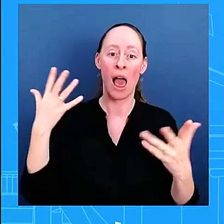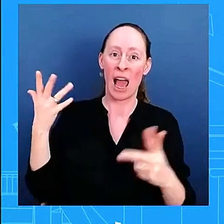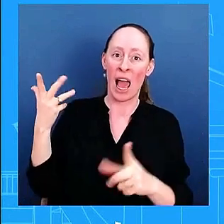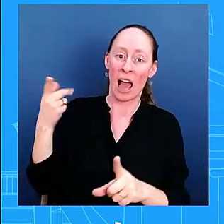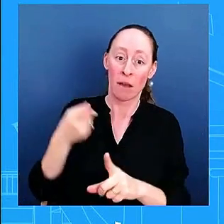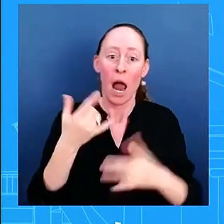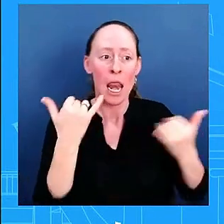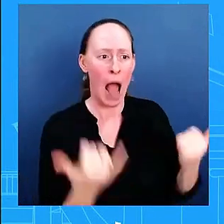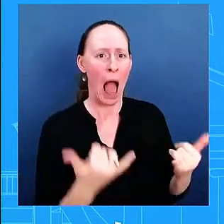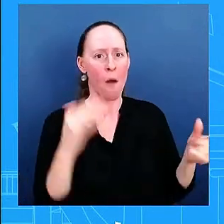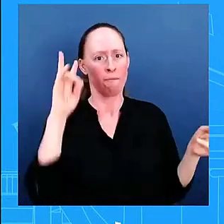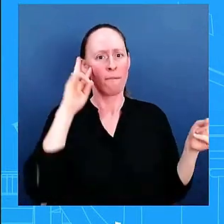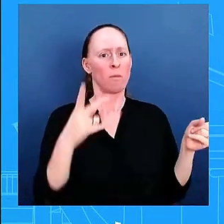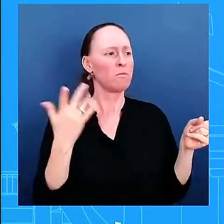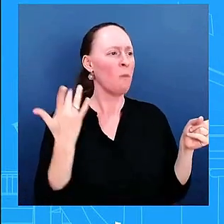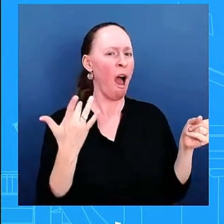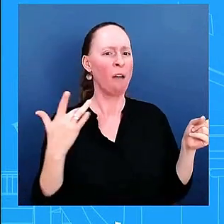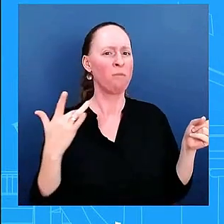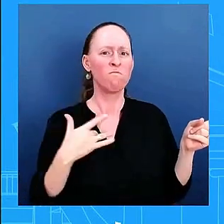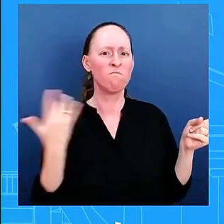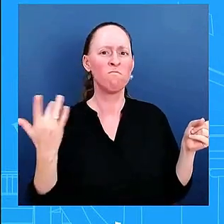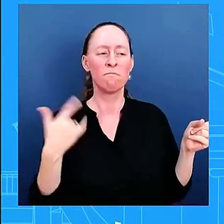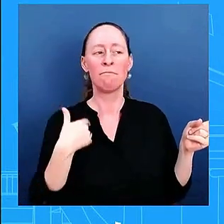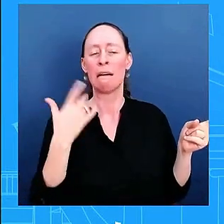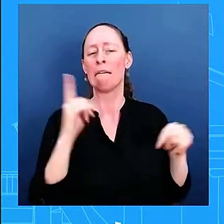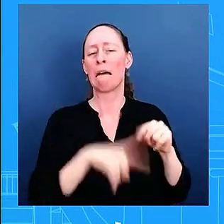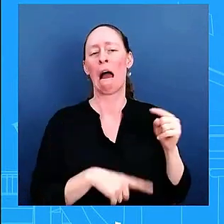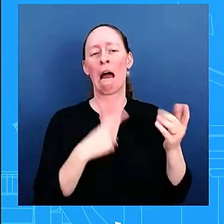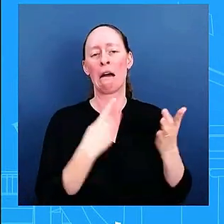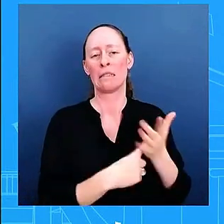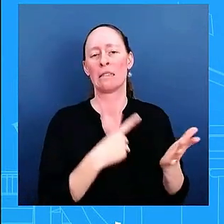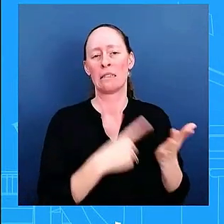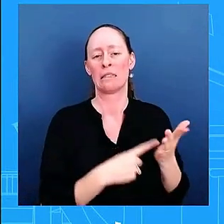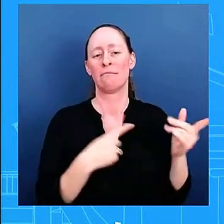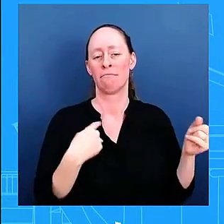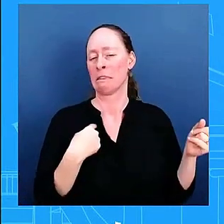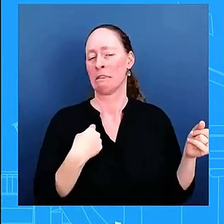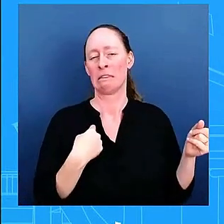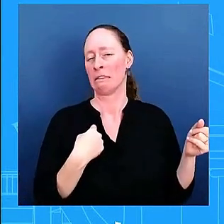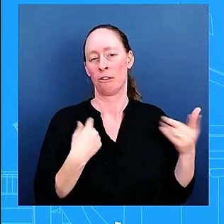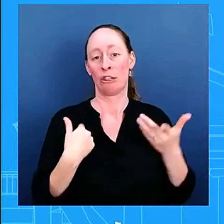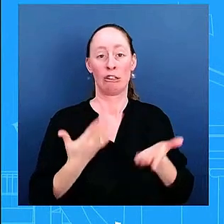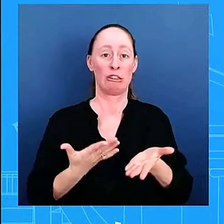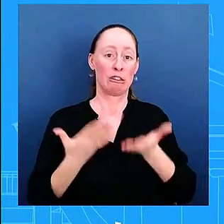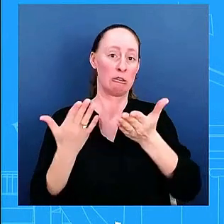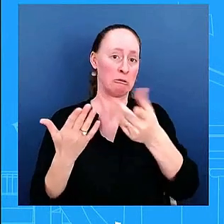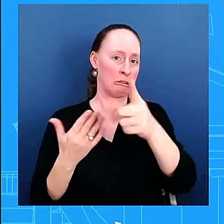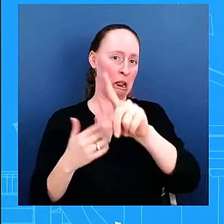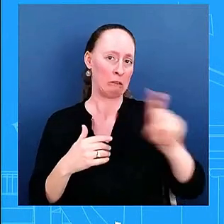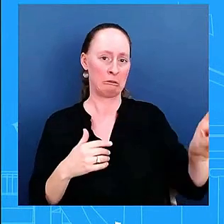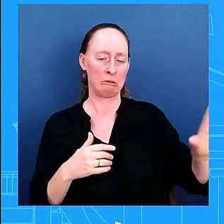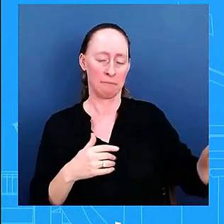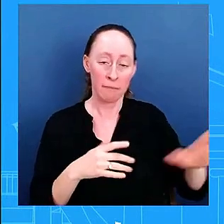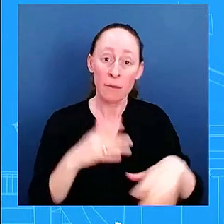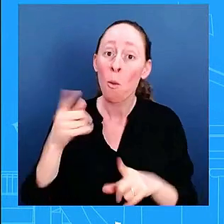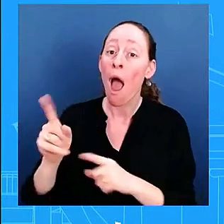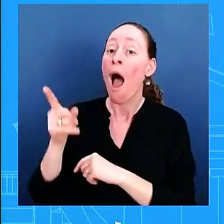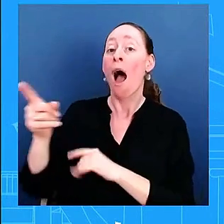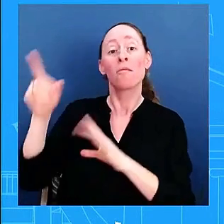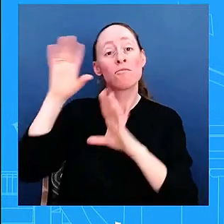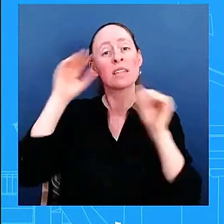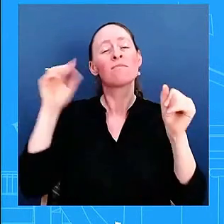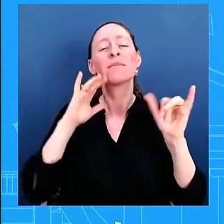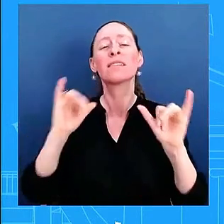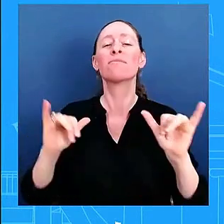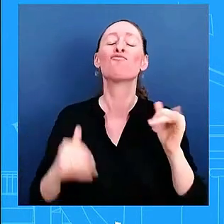uh needs to do i'm going to let her campaign speak to that uh the president is going to continue uh uh to go into states and have